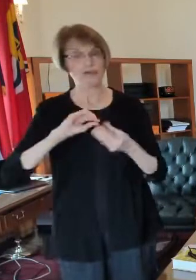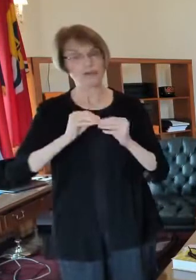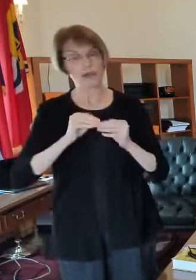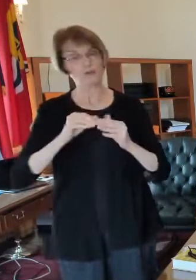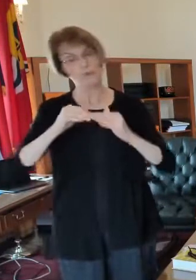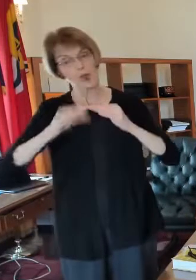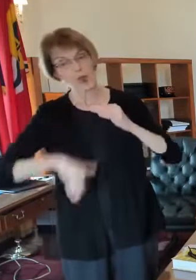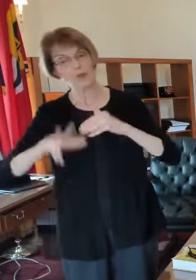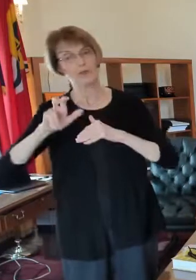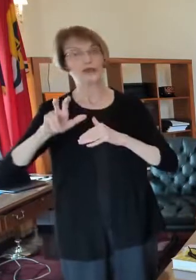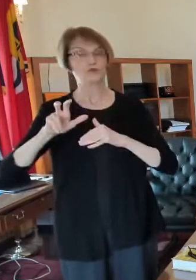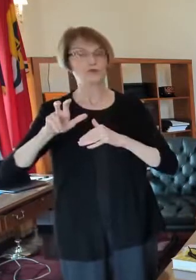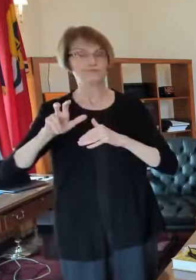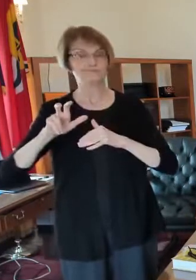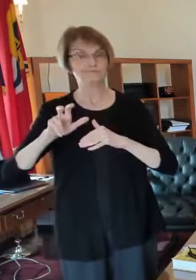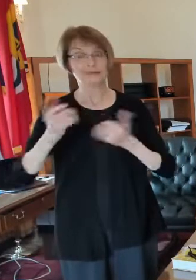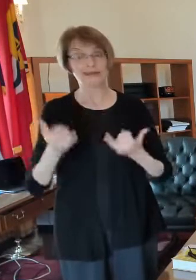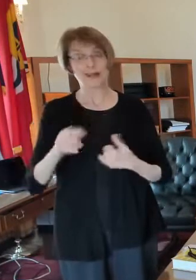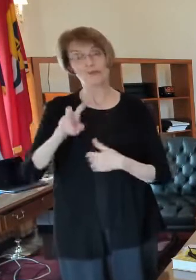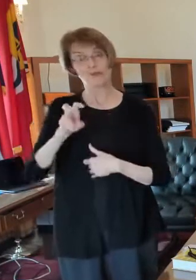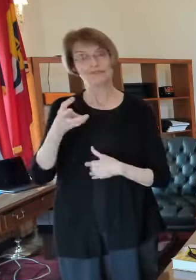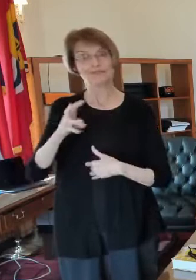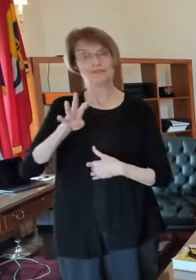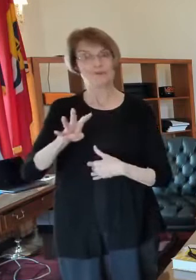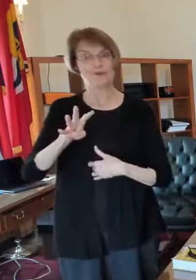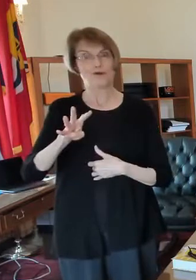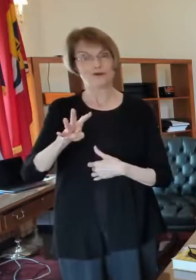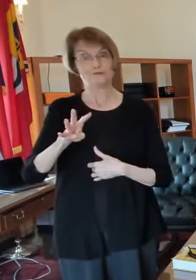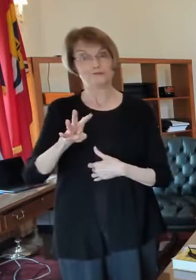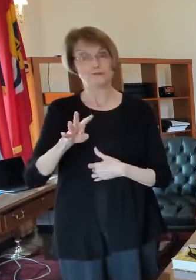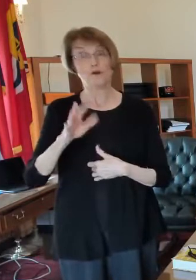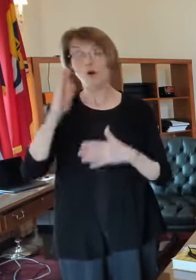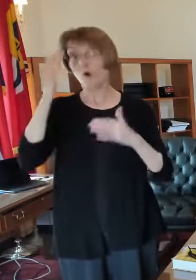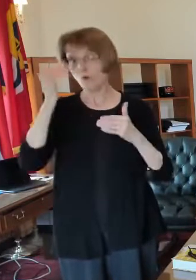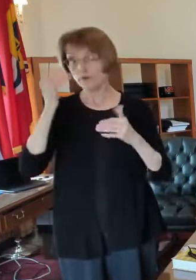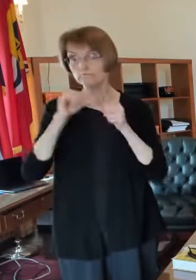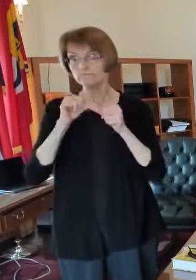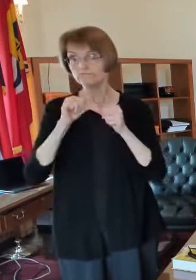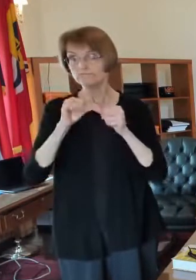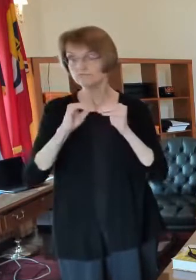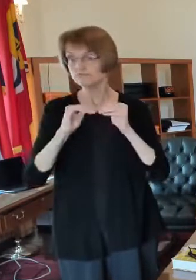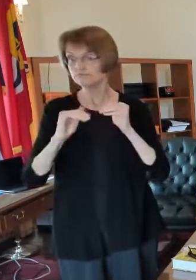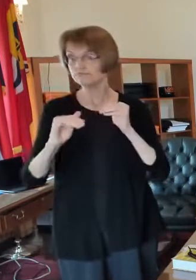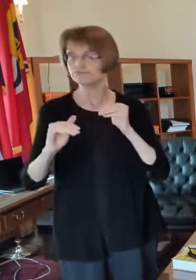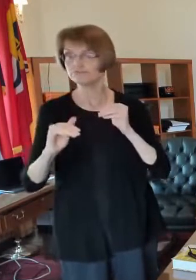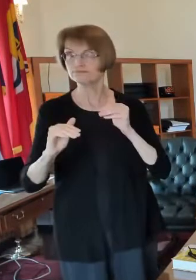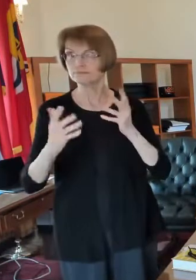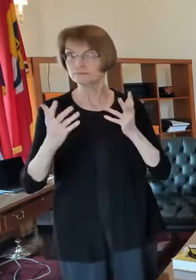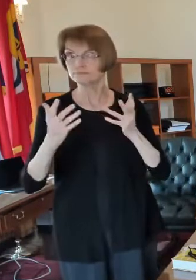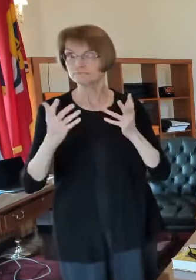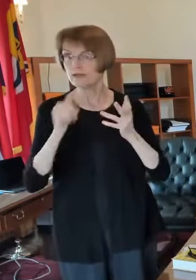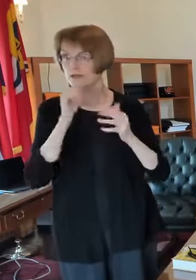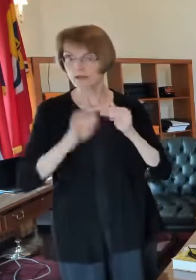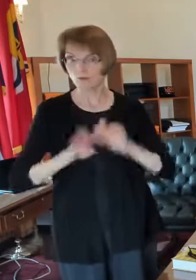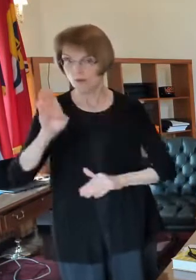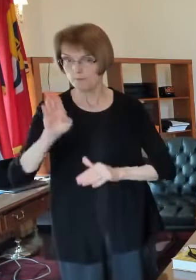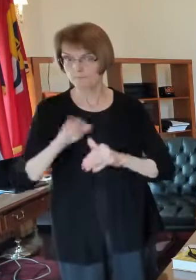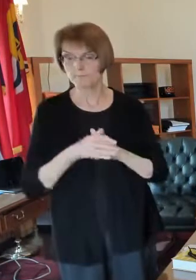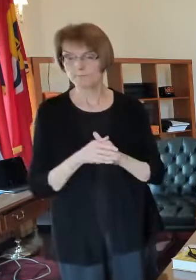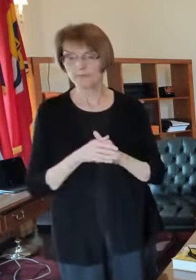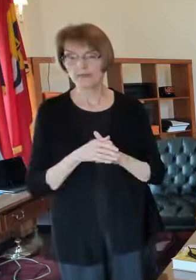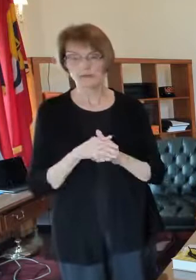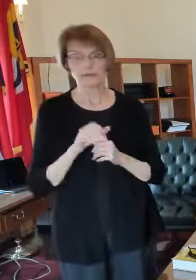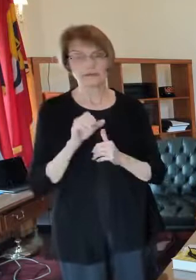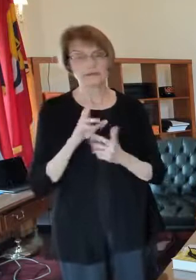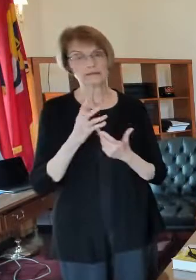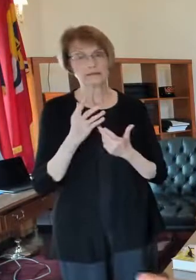below 300 and is down at 264. hopefully that will hold um we if you look back at